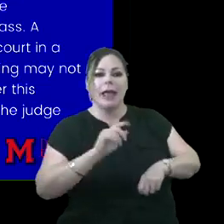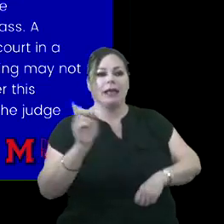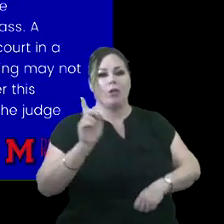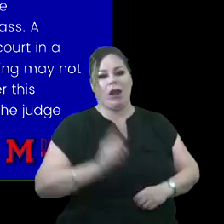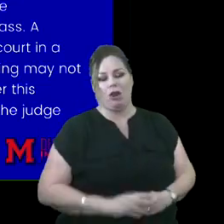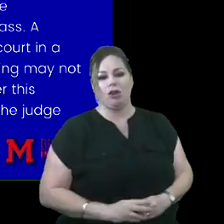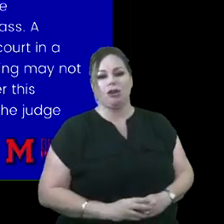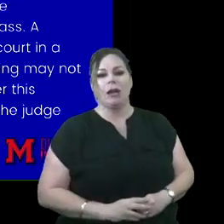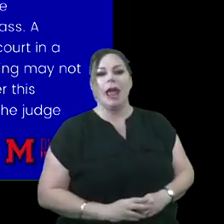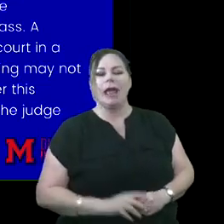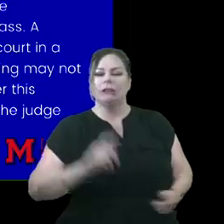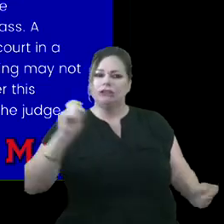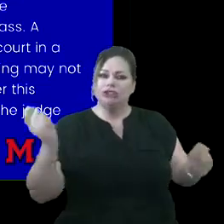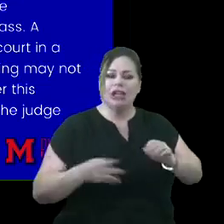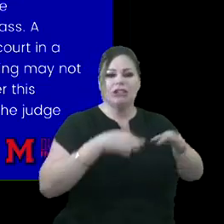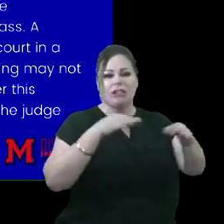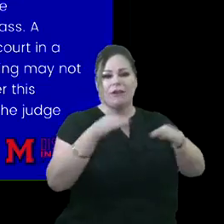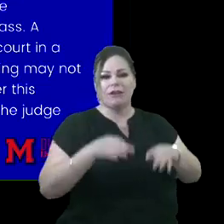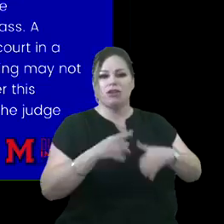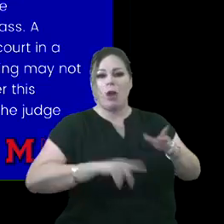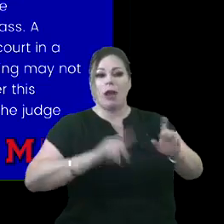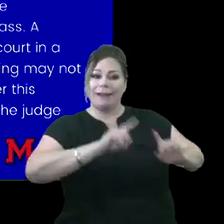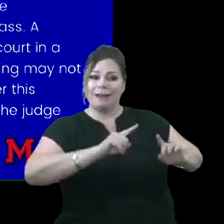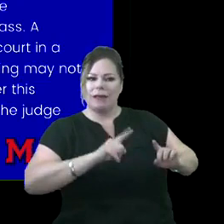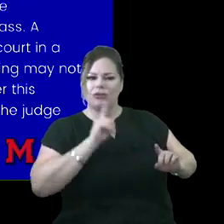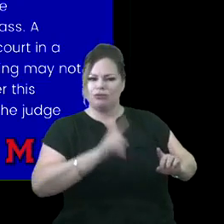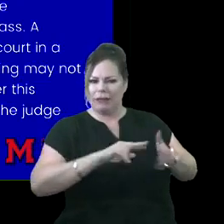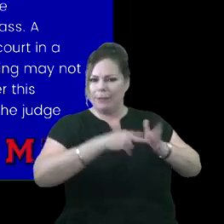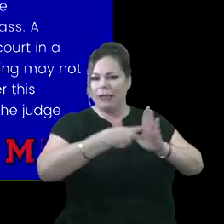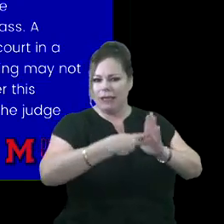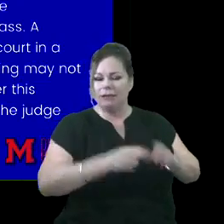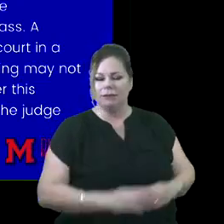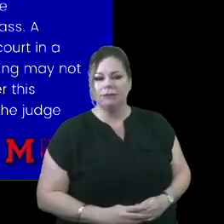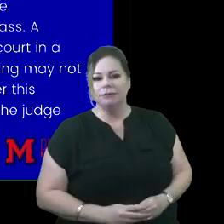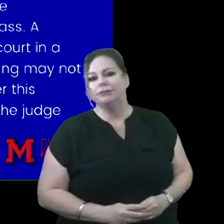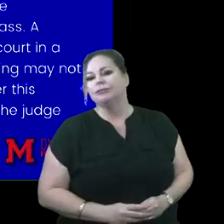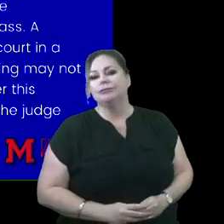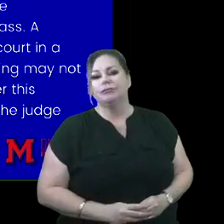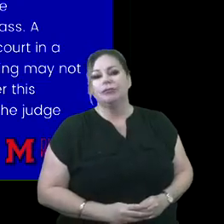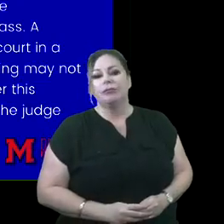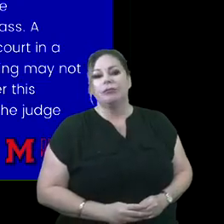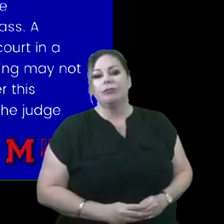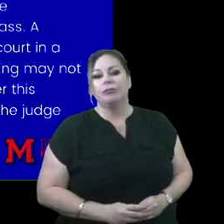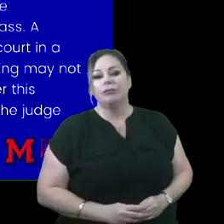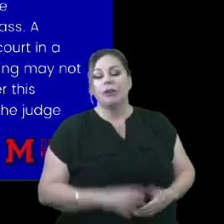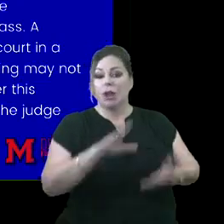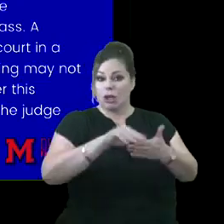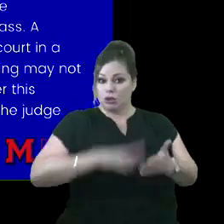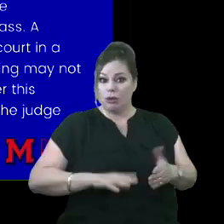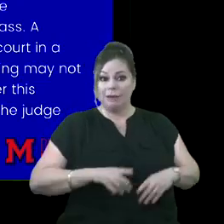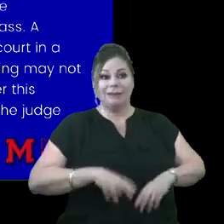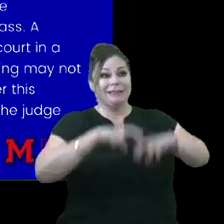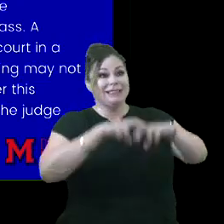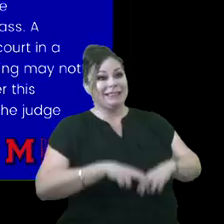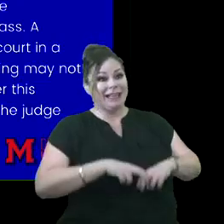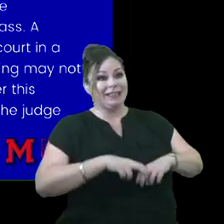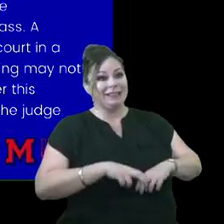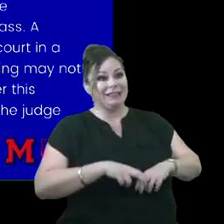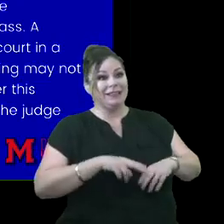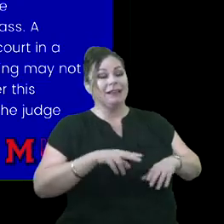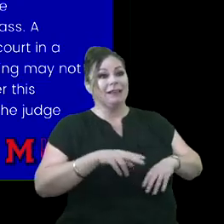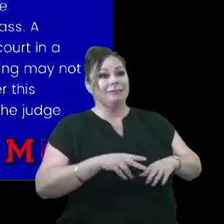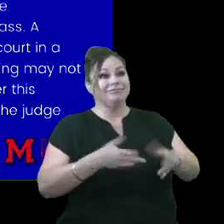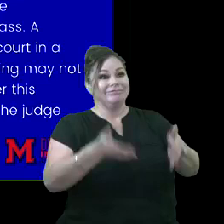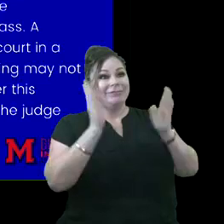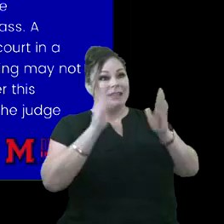want to redefine what does attendance really mean? So we're just looking at a student being in a seat. Are we clearly